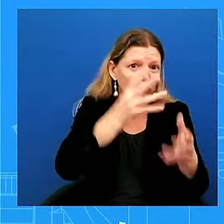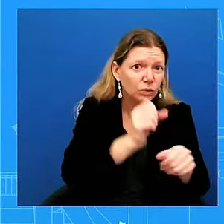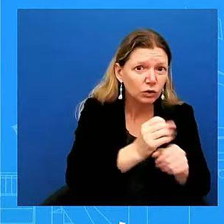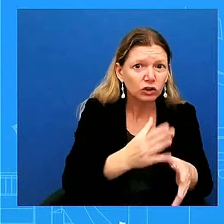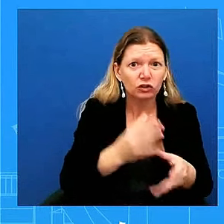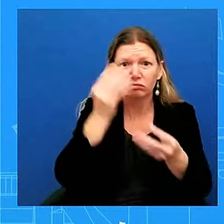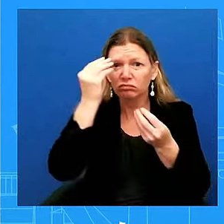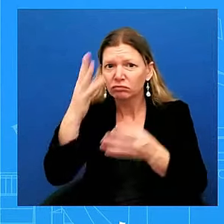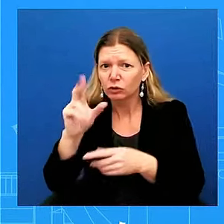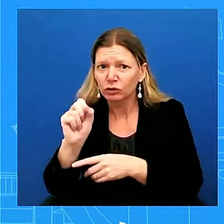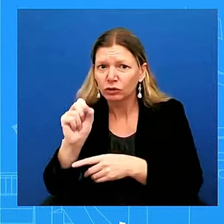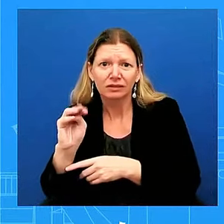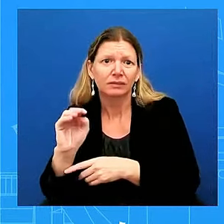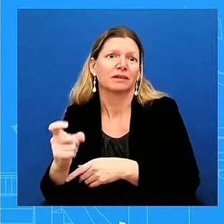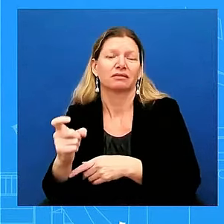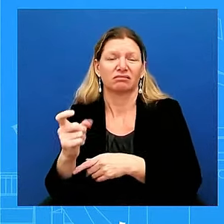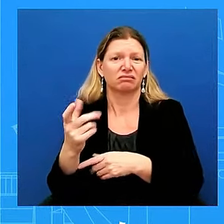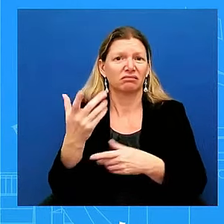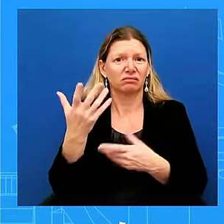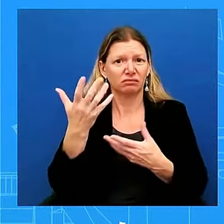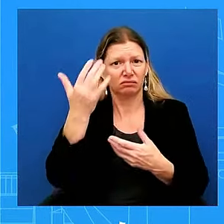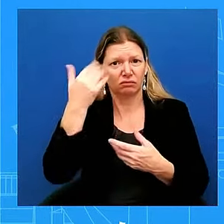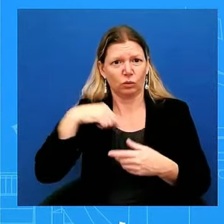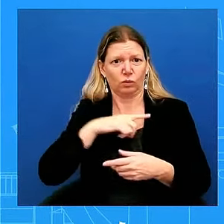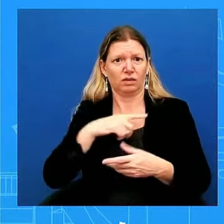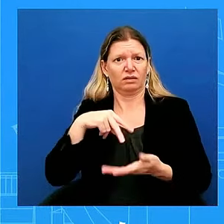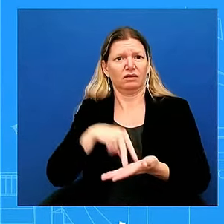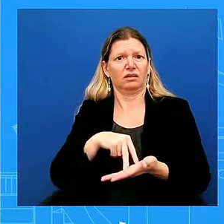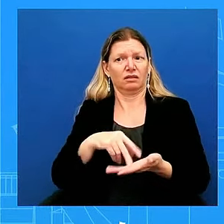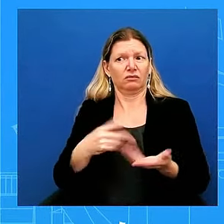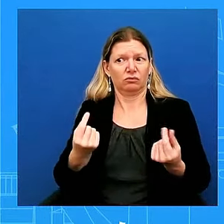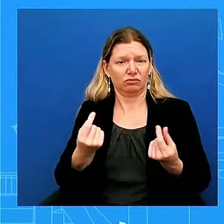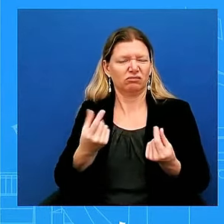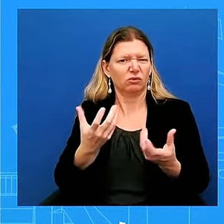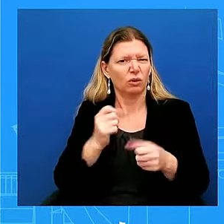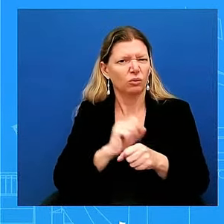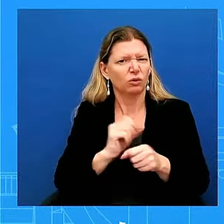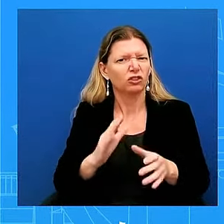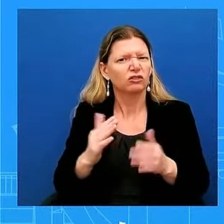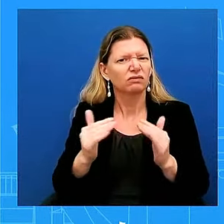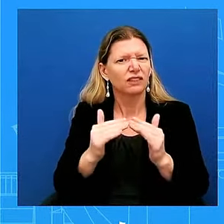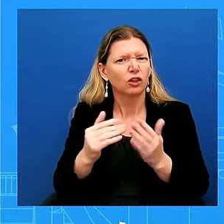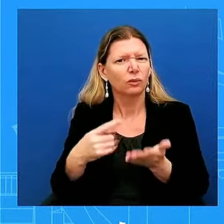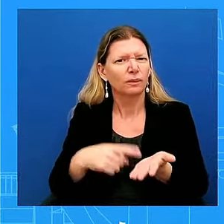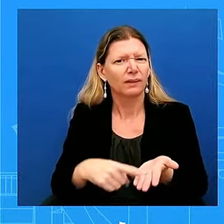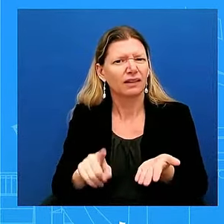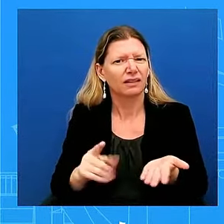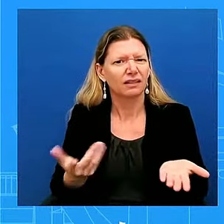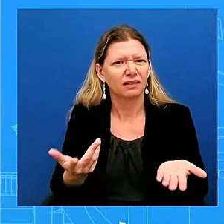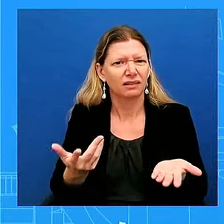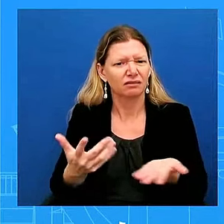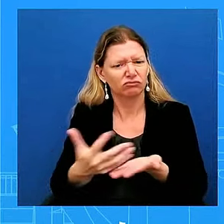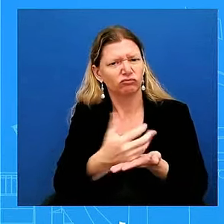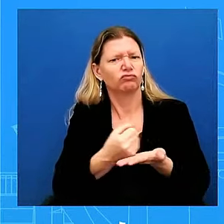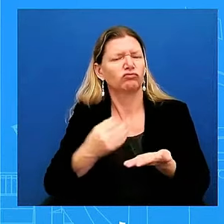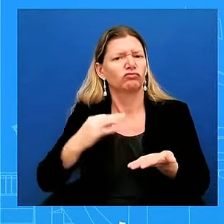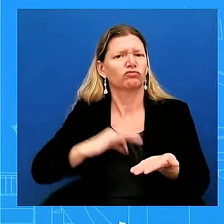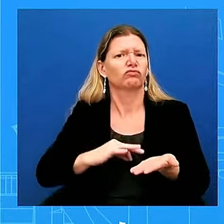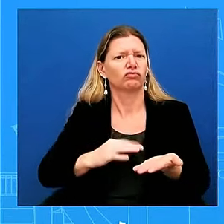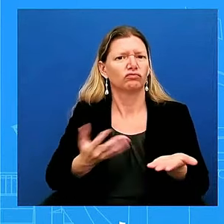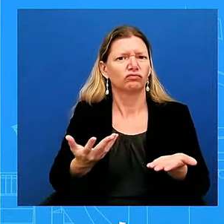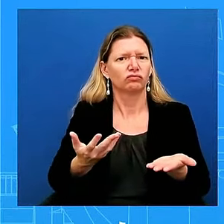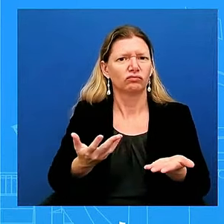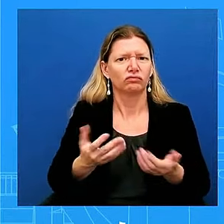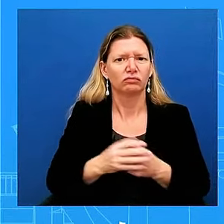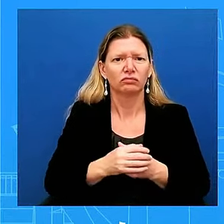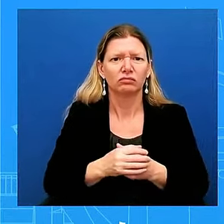collective bargaining in the best way for the workers to make sure they get their fair pay, to make sure they get the benefits that they deserve. During